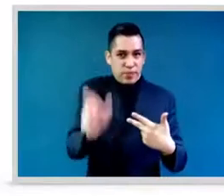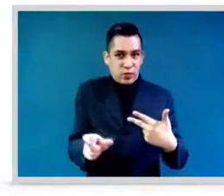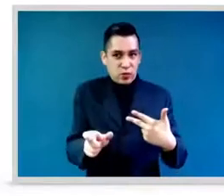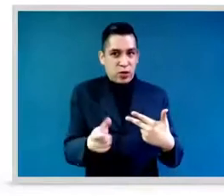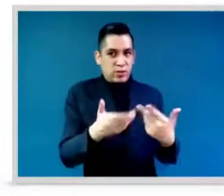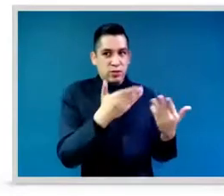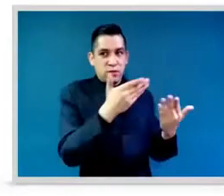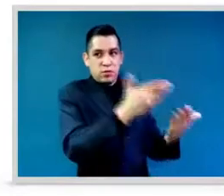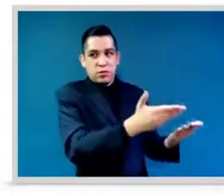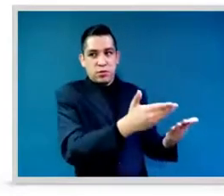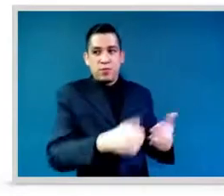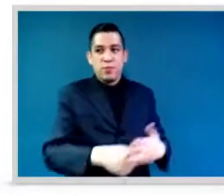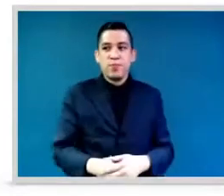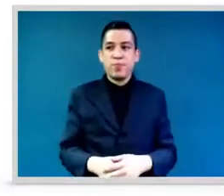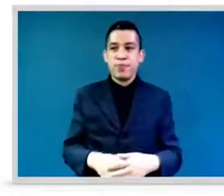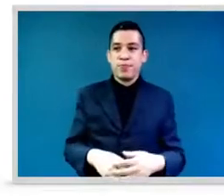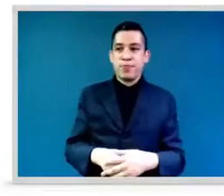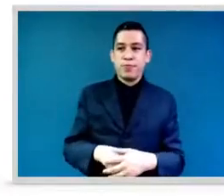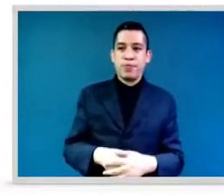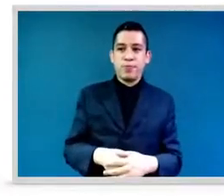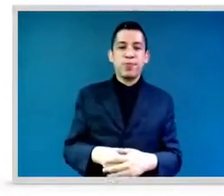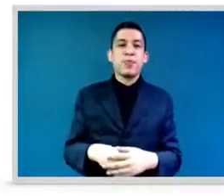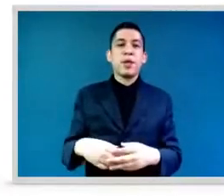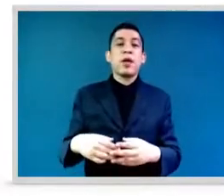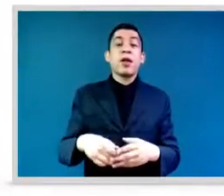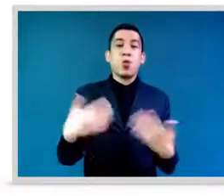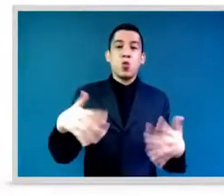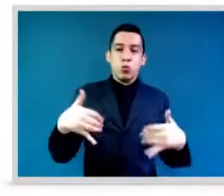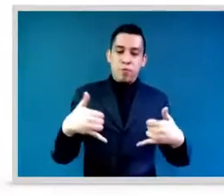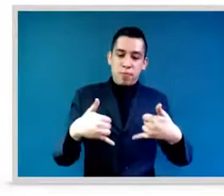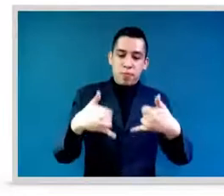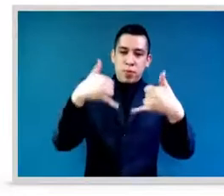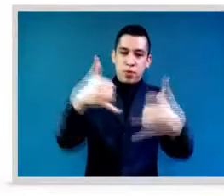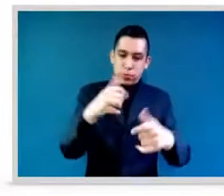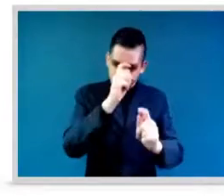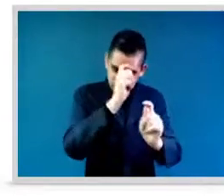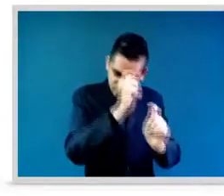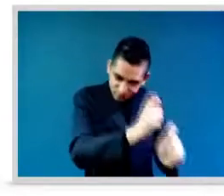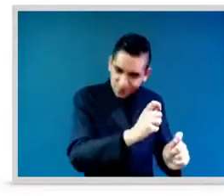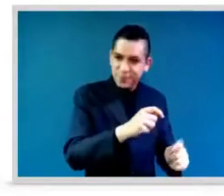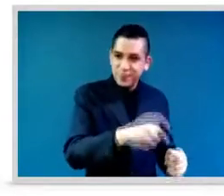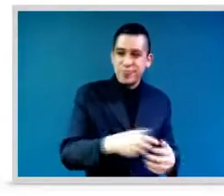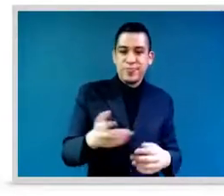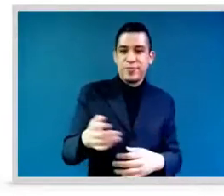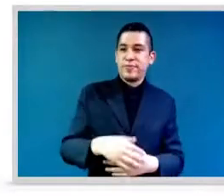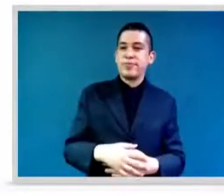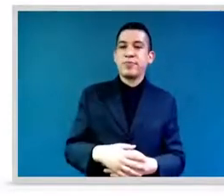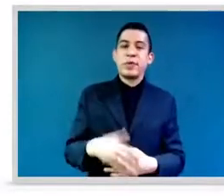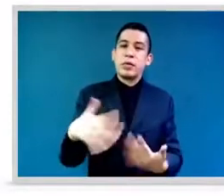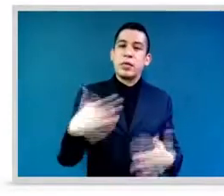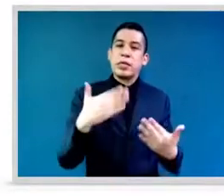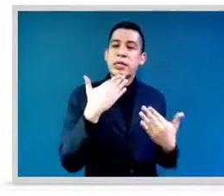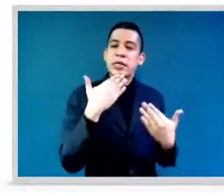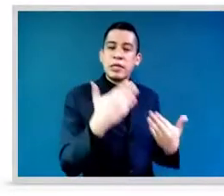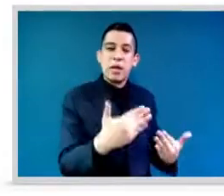1992, for a work on behalf of the rights of Guatemala and Indigenous people. How has this work